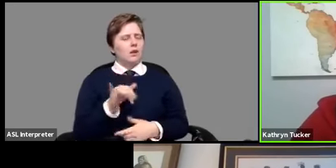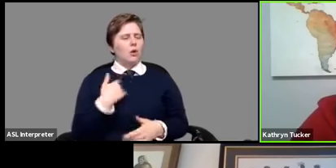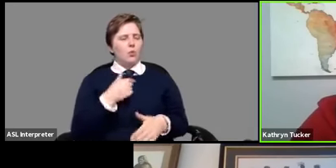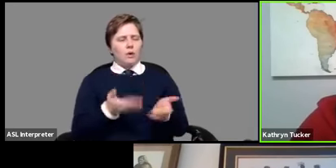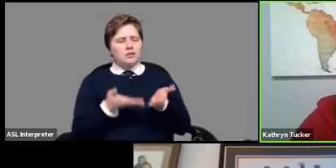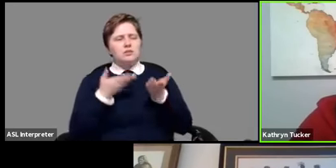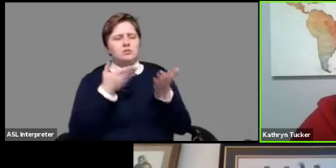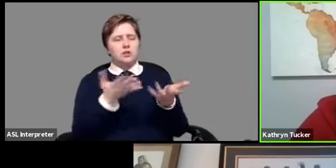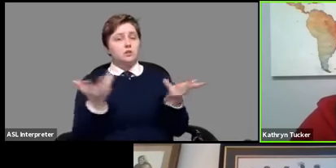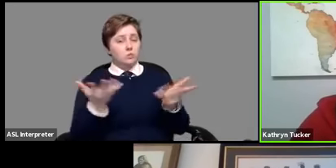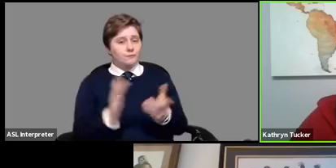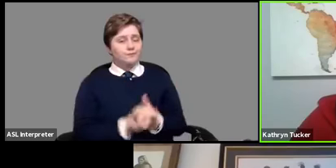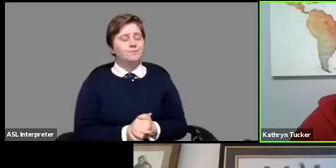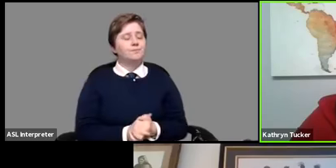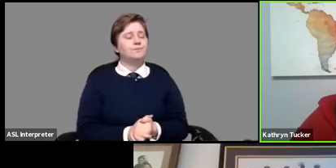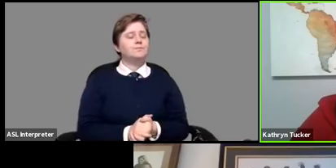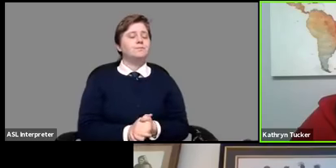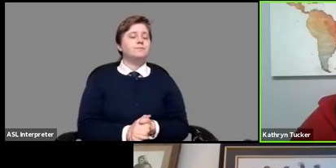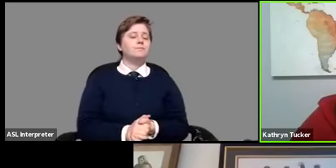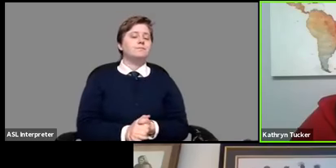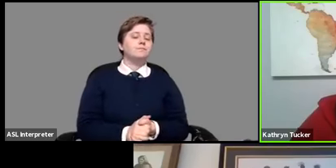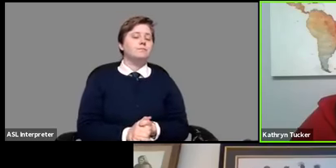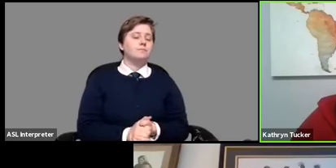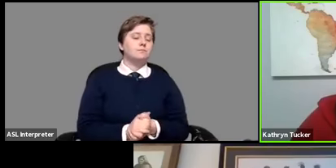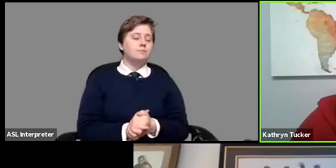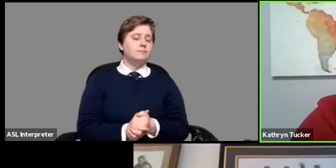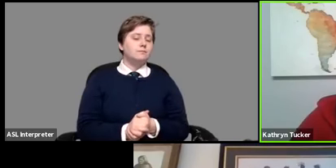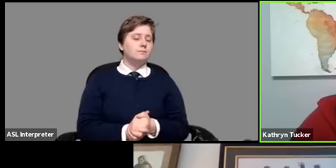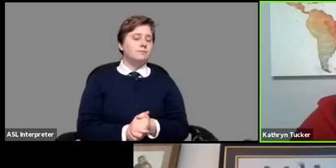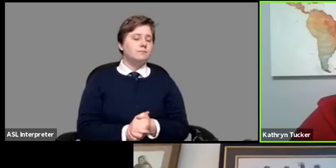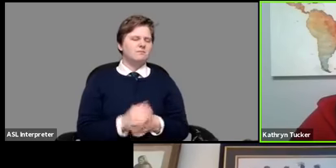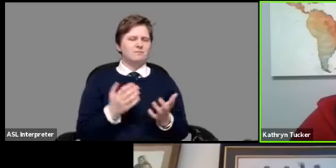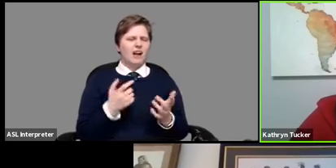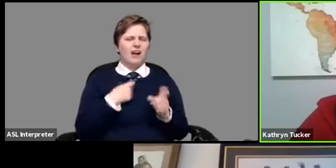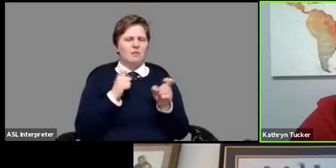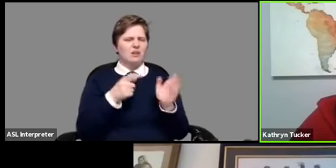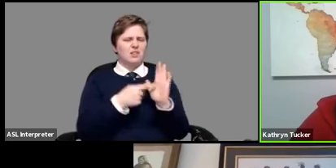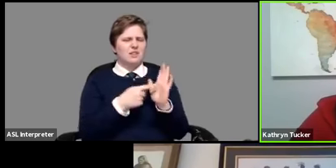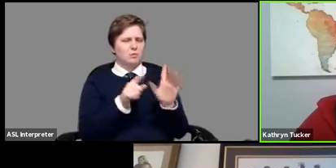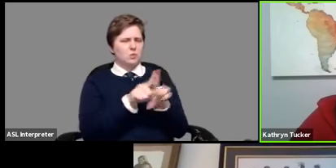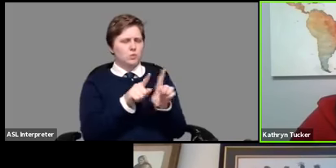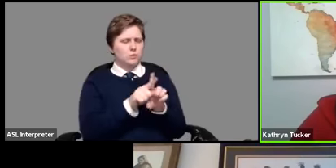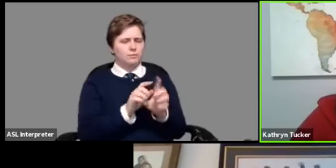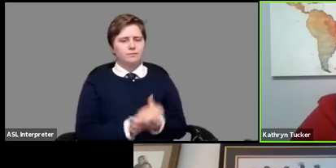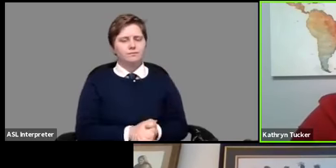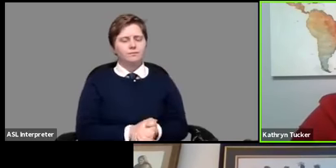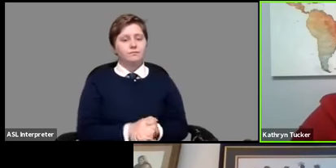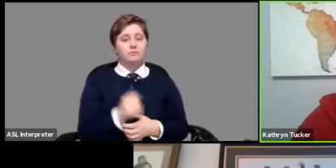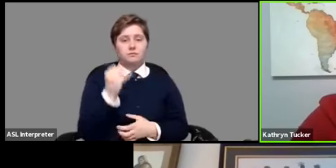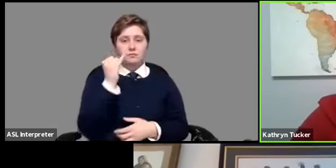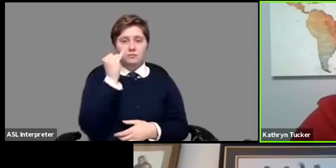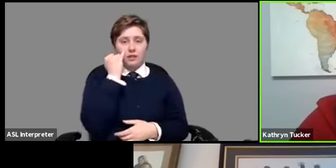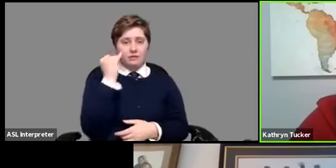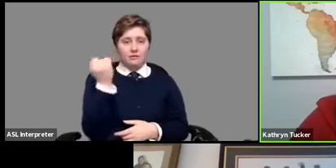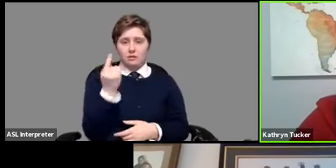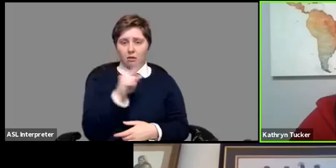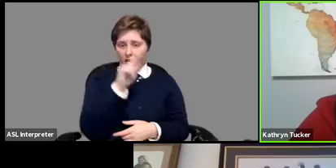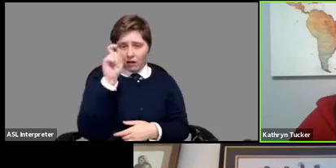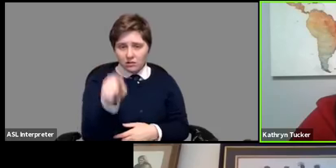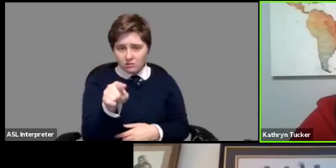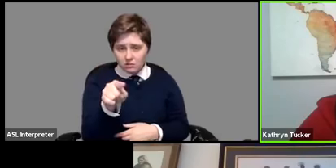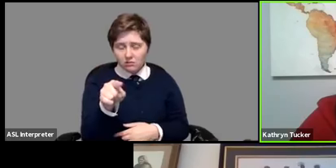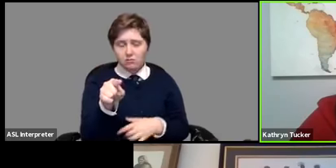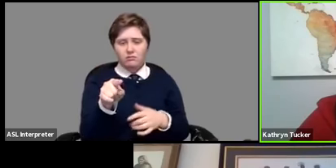suggest is that um to when and i'll give some examples so if a question is being asked of you